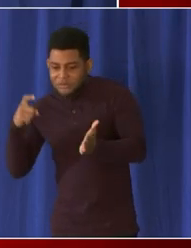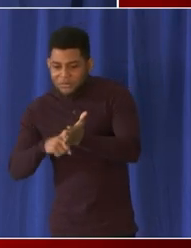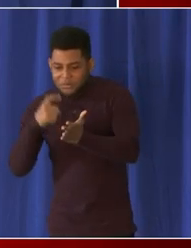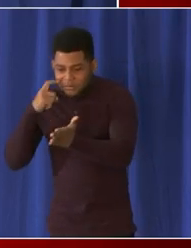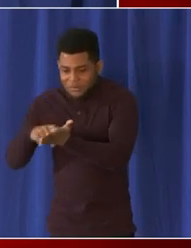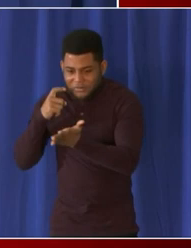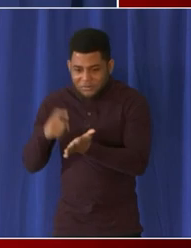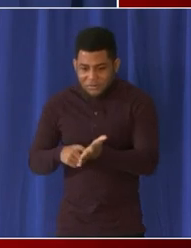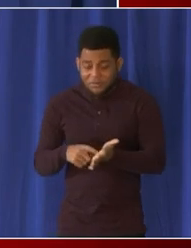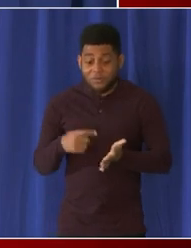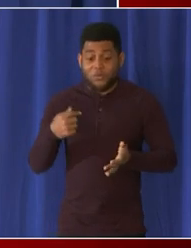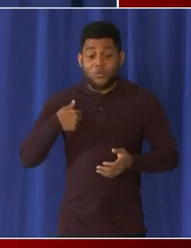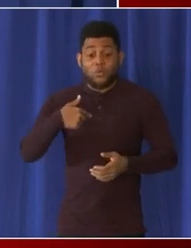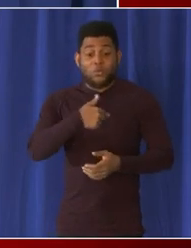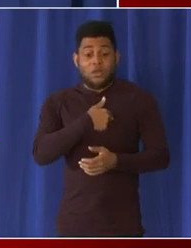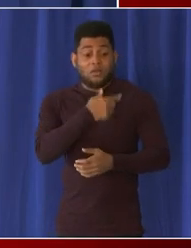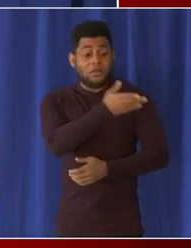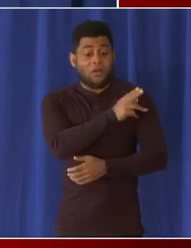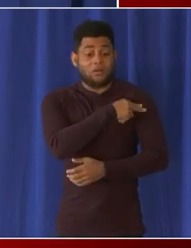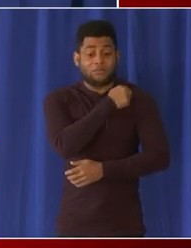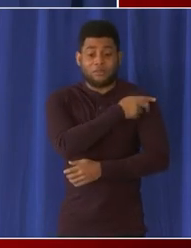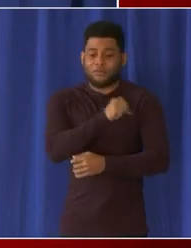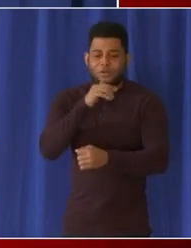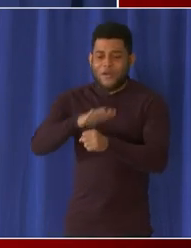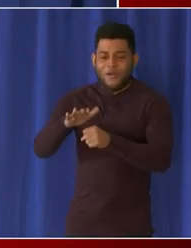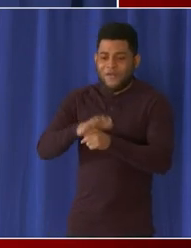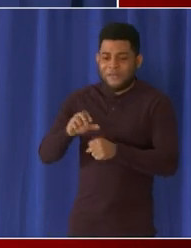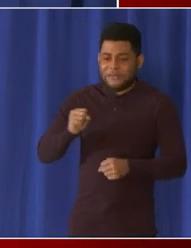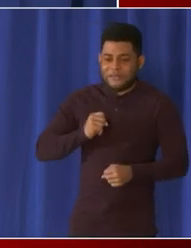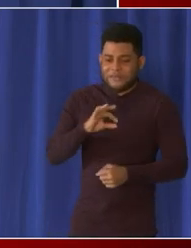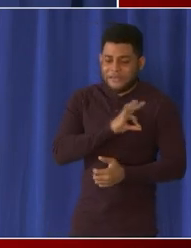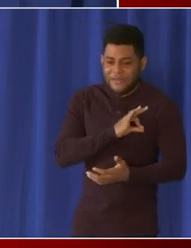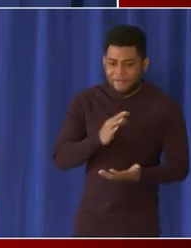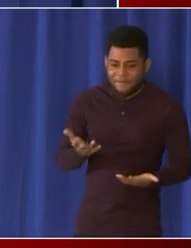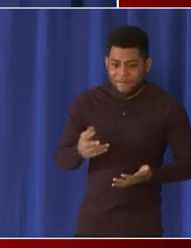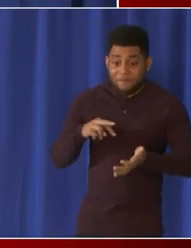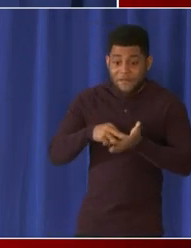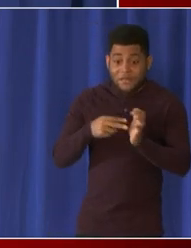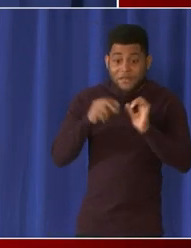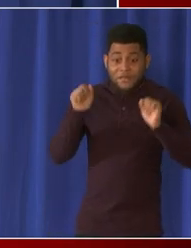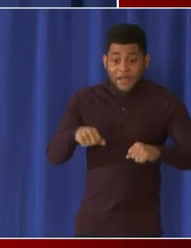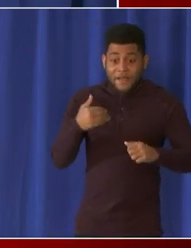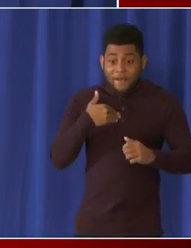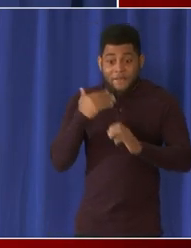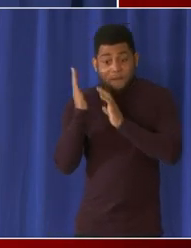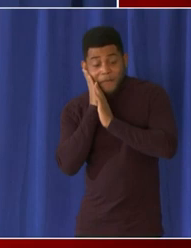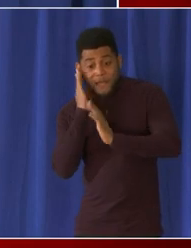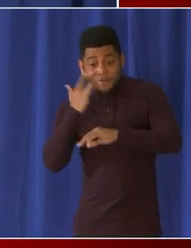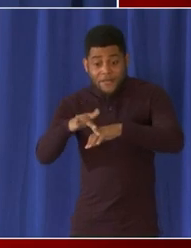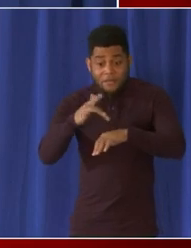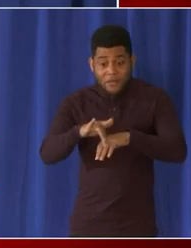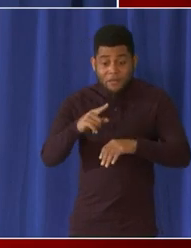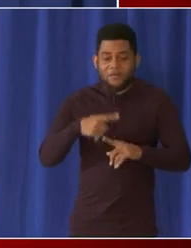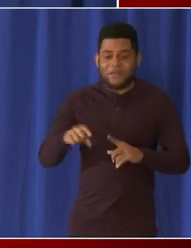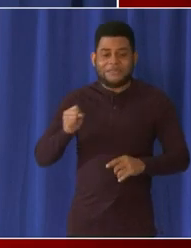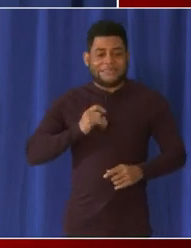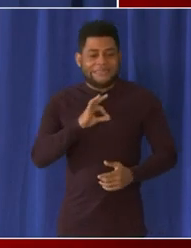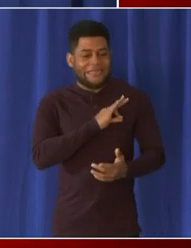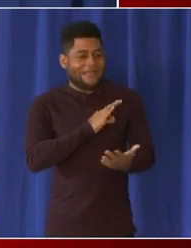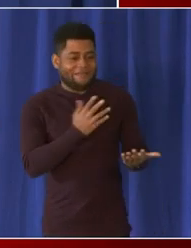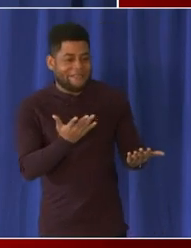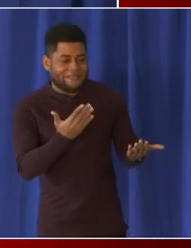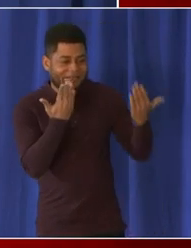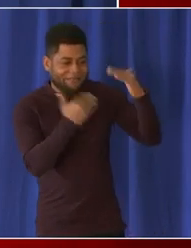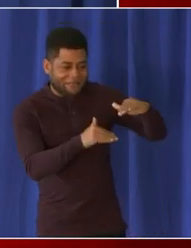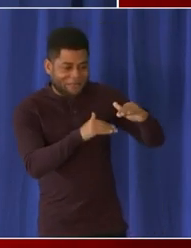staff them uh you can't they're they're not useful so uh we're working very closely with the hospitals to make sure that they have the resources that they need and here